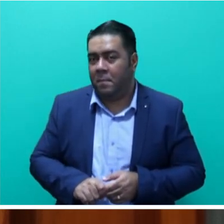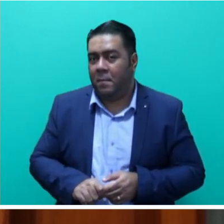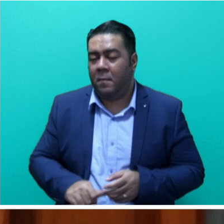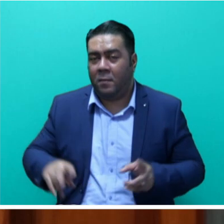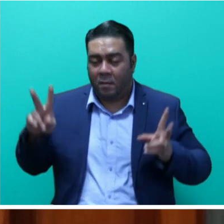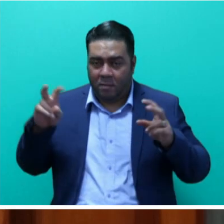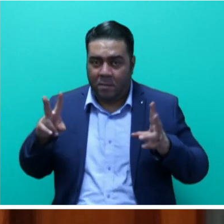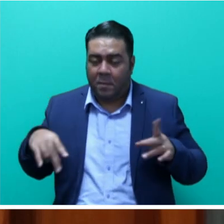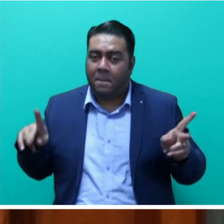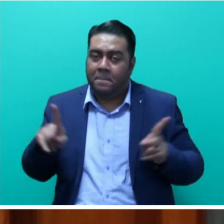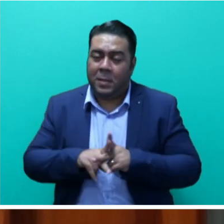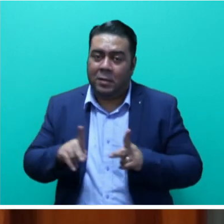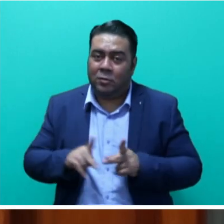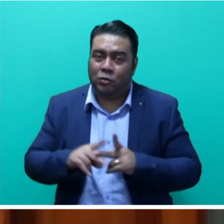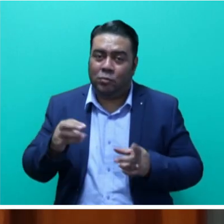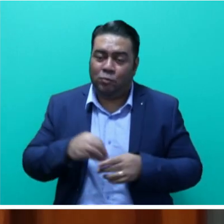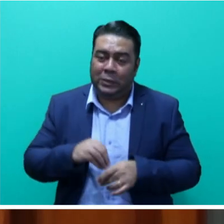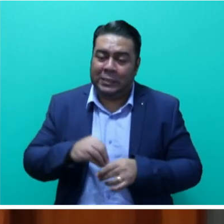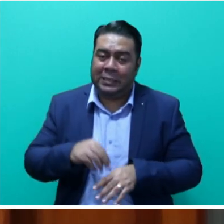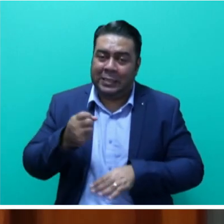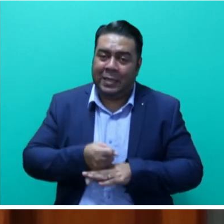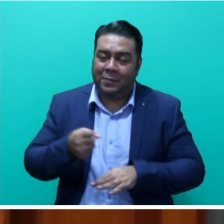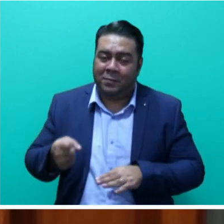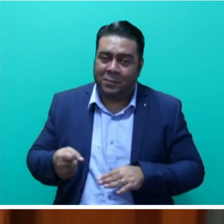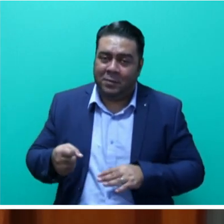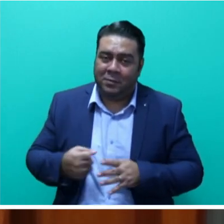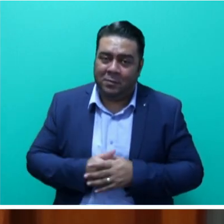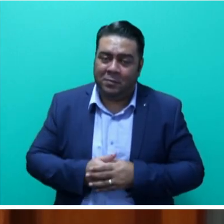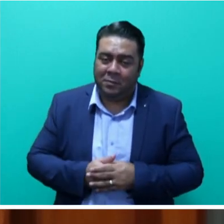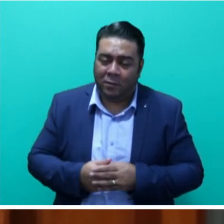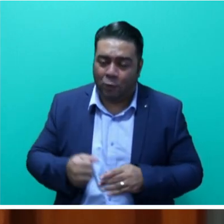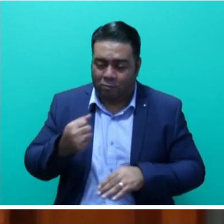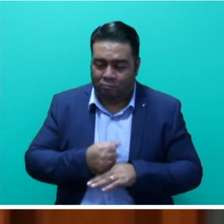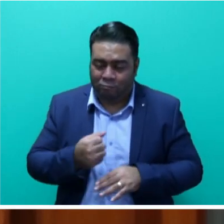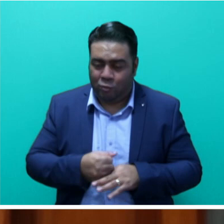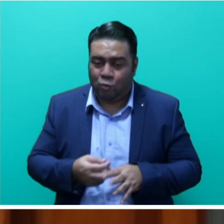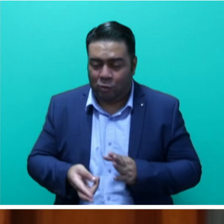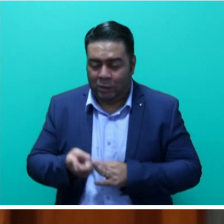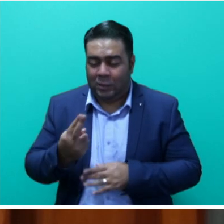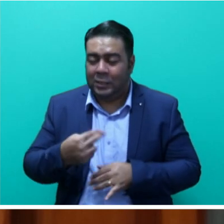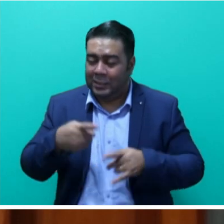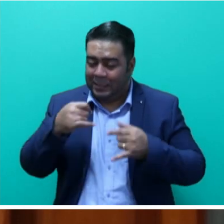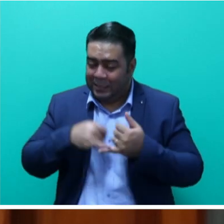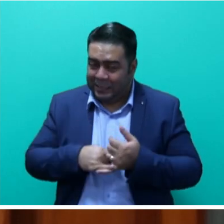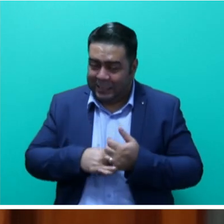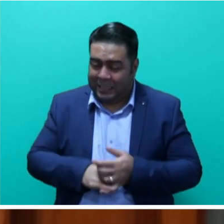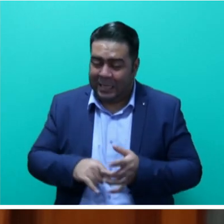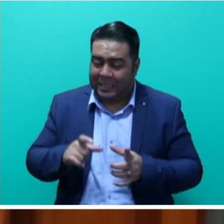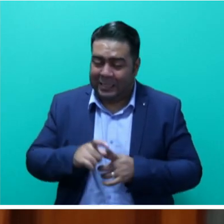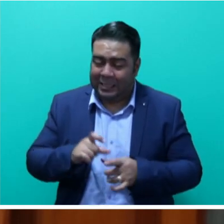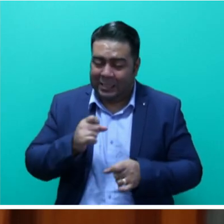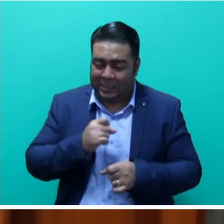was partnerships between government, cooperatives for cooperative resilience, sustainable development, and inclusive growth